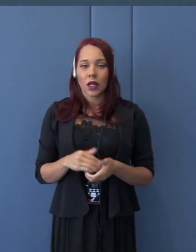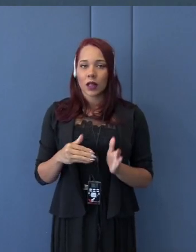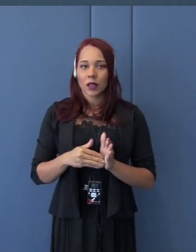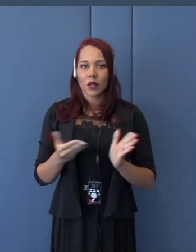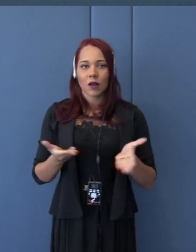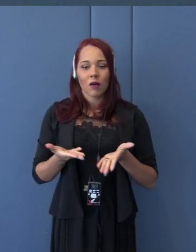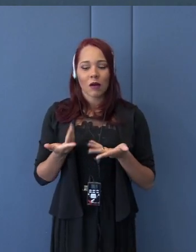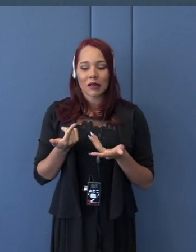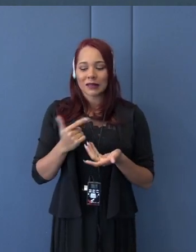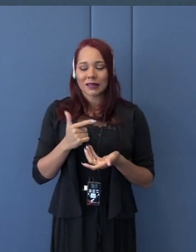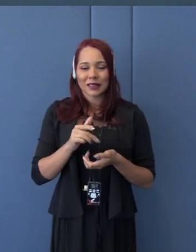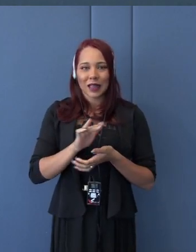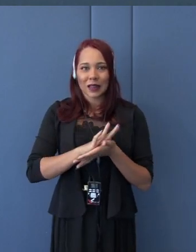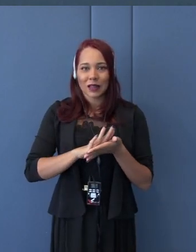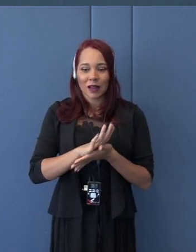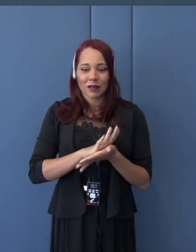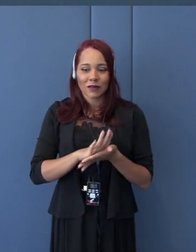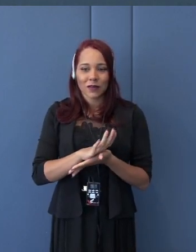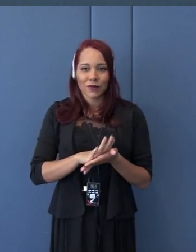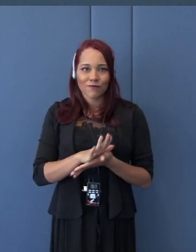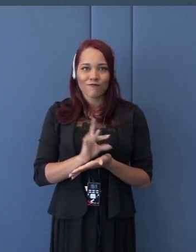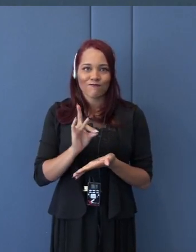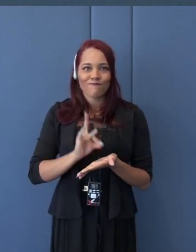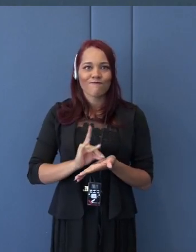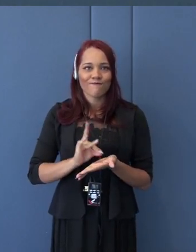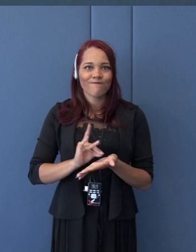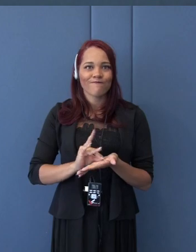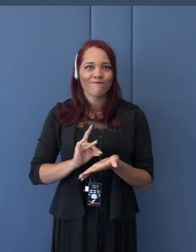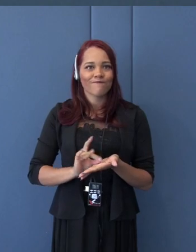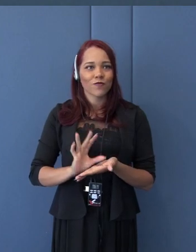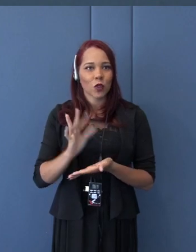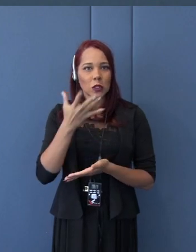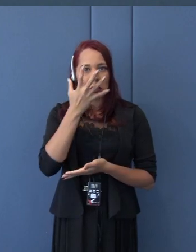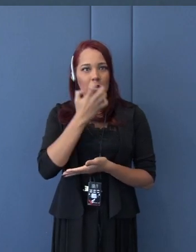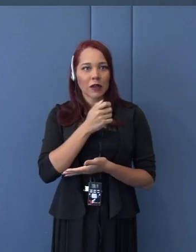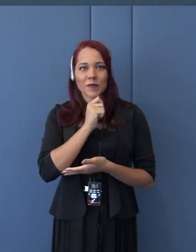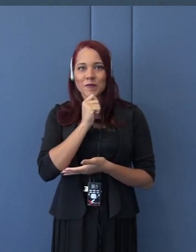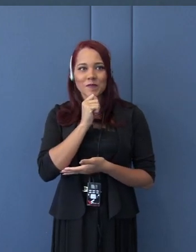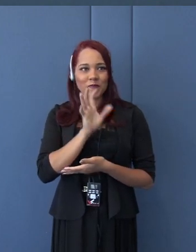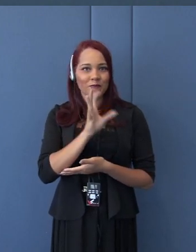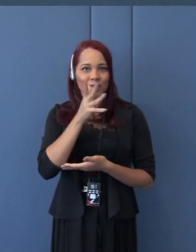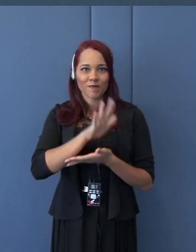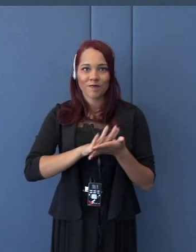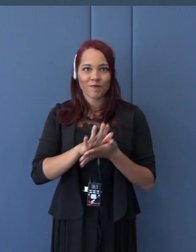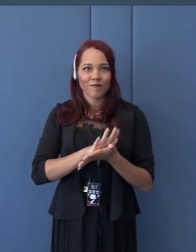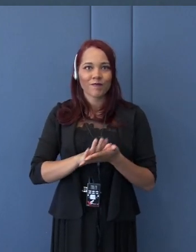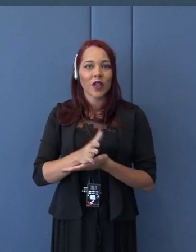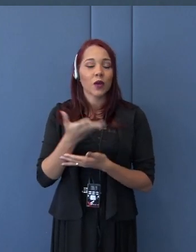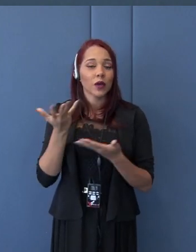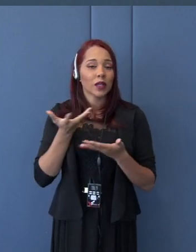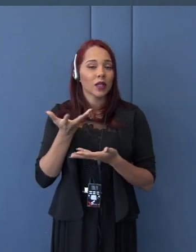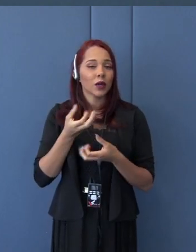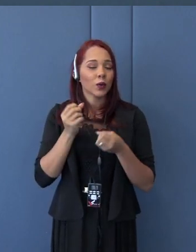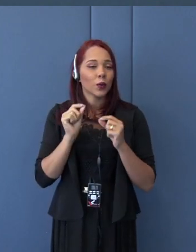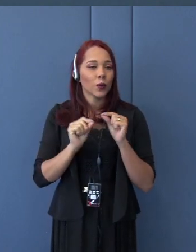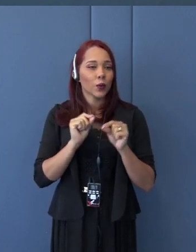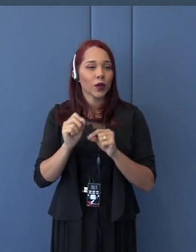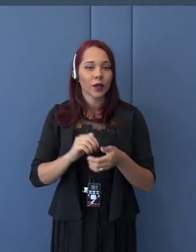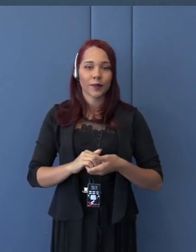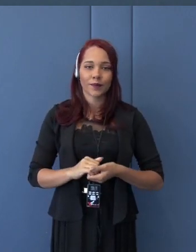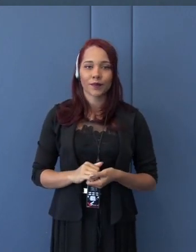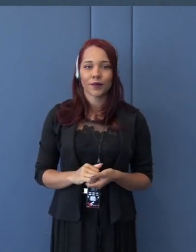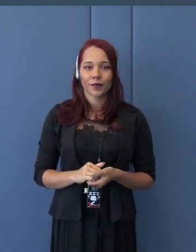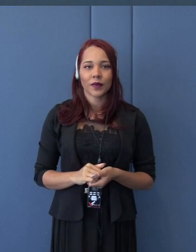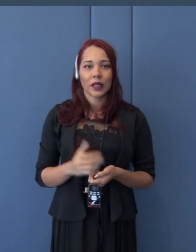that we'd like to work on. I mean, this kind of sentiment has been shared also by Japanese business communities such as